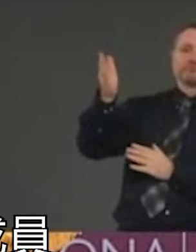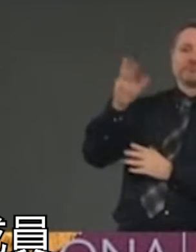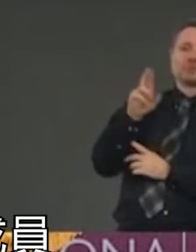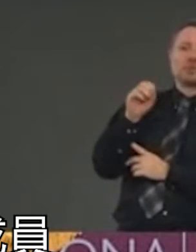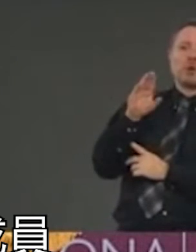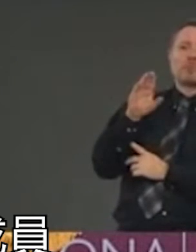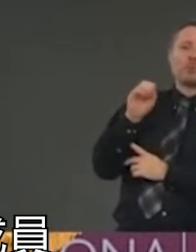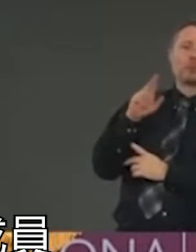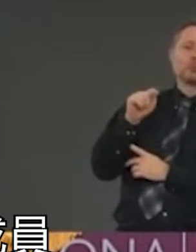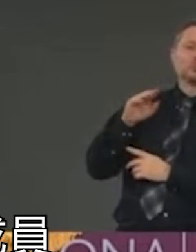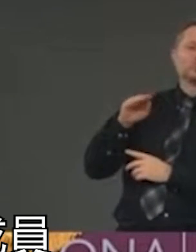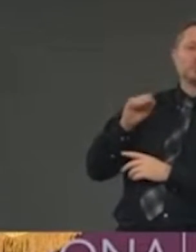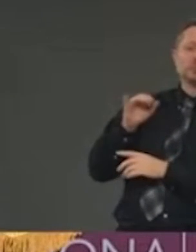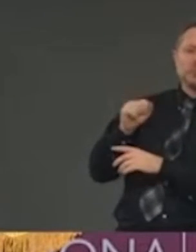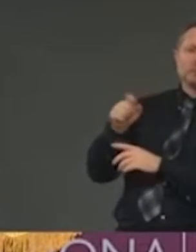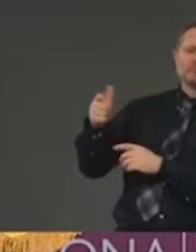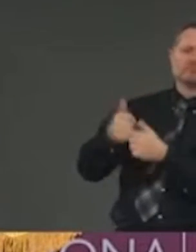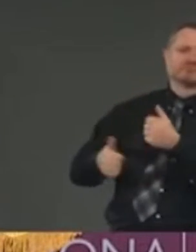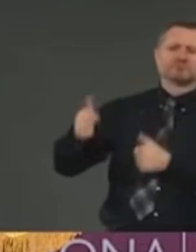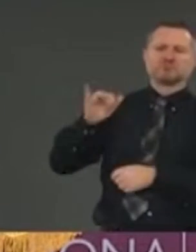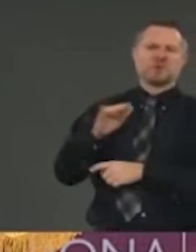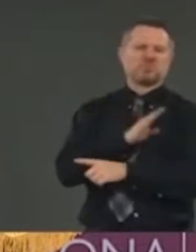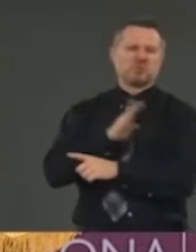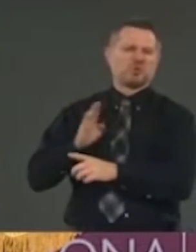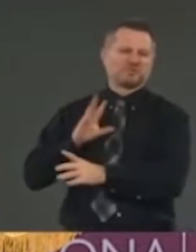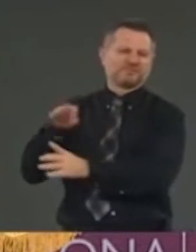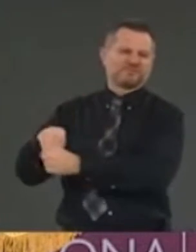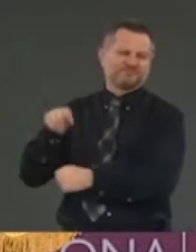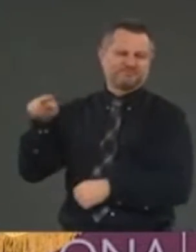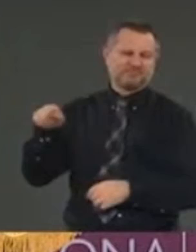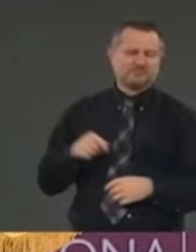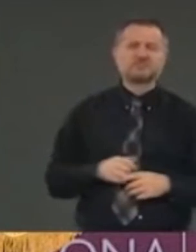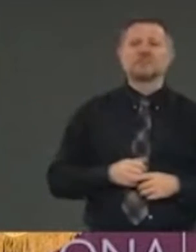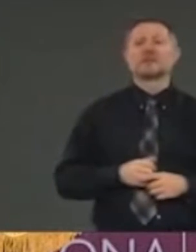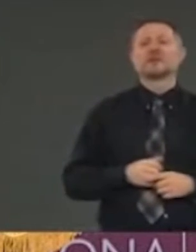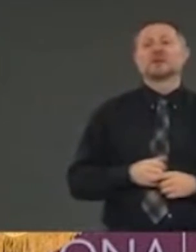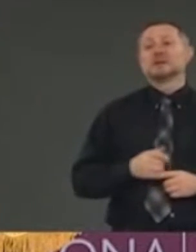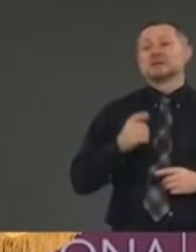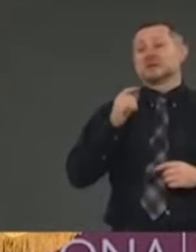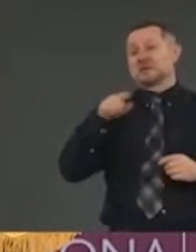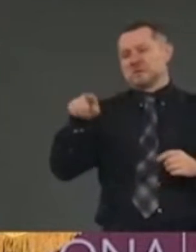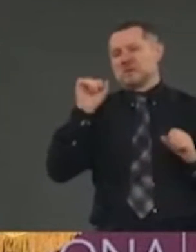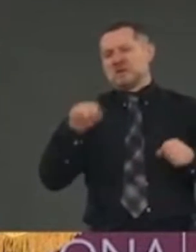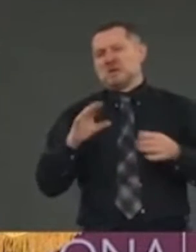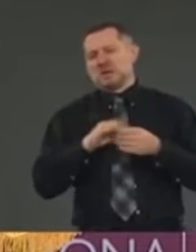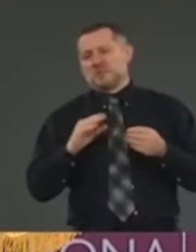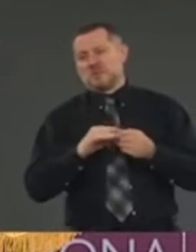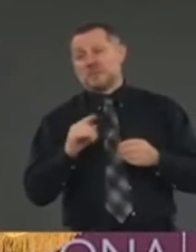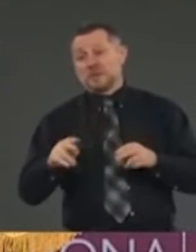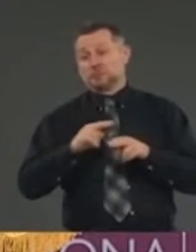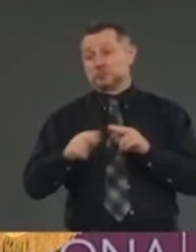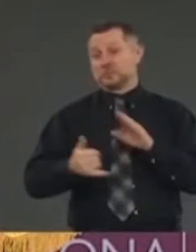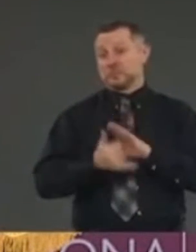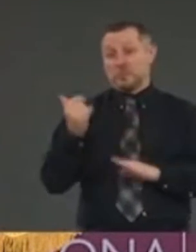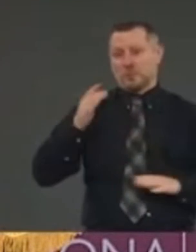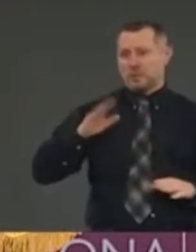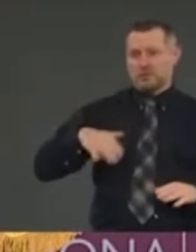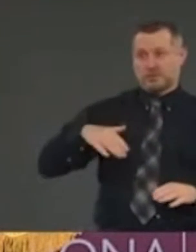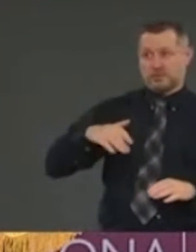an MTA board member, not just a budget director. When a train is late, I blame Rob also.